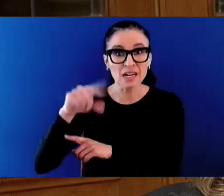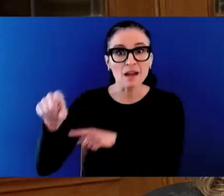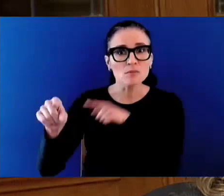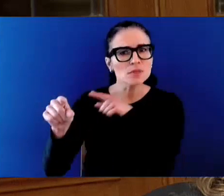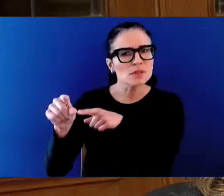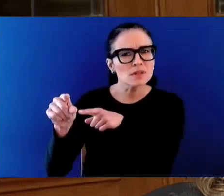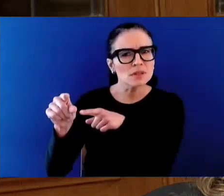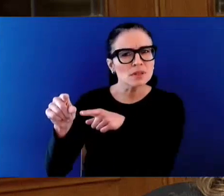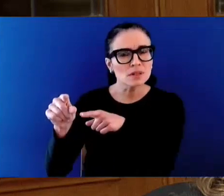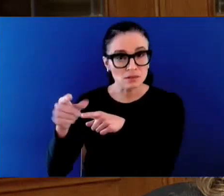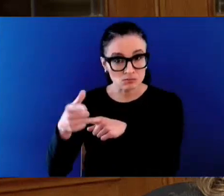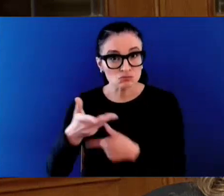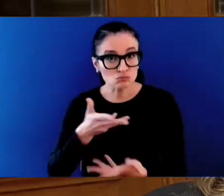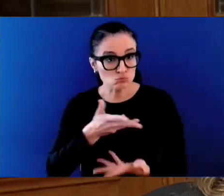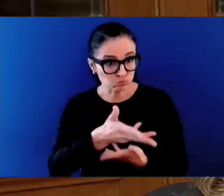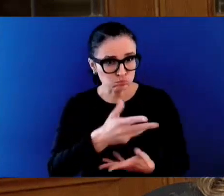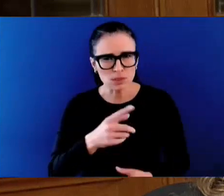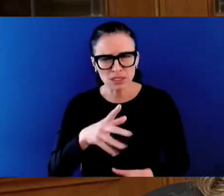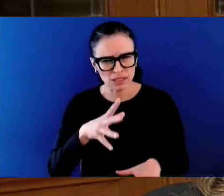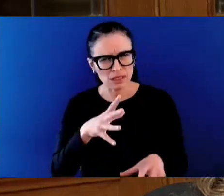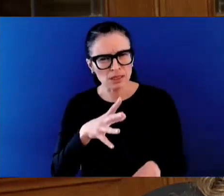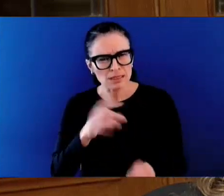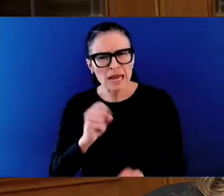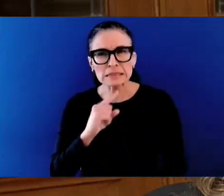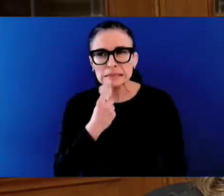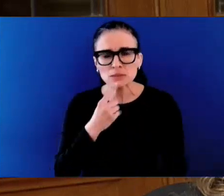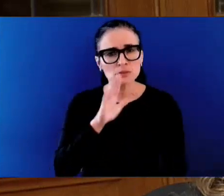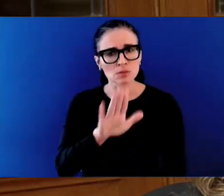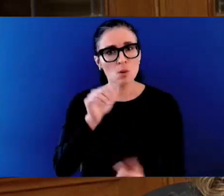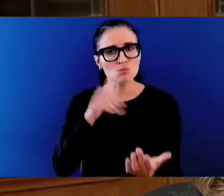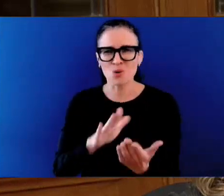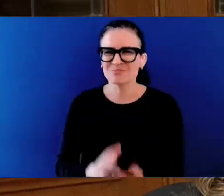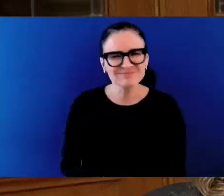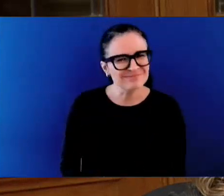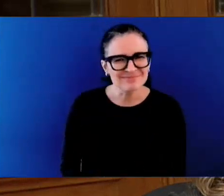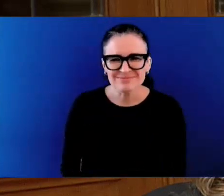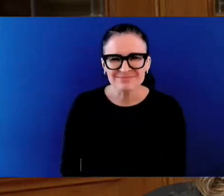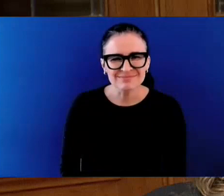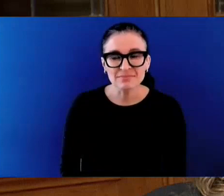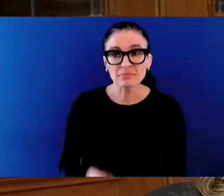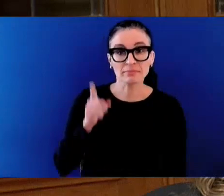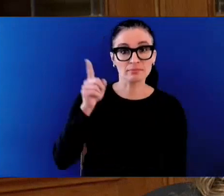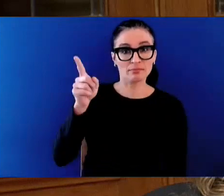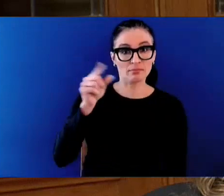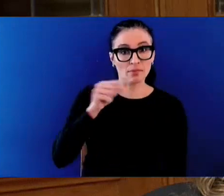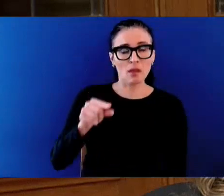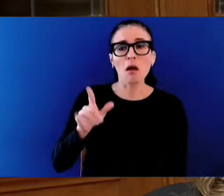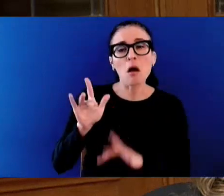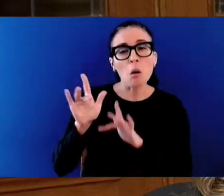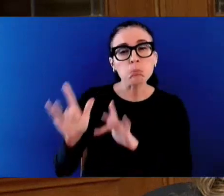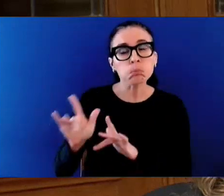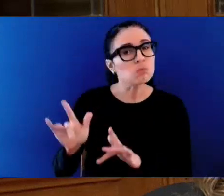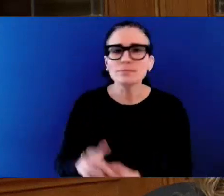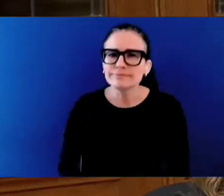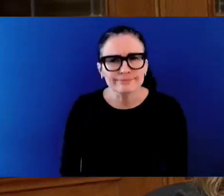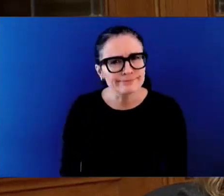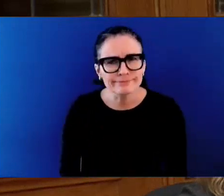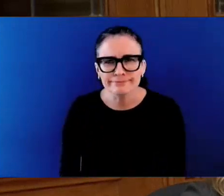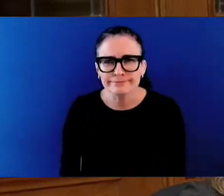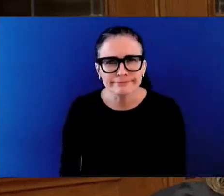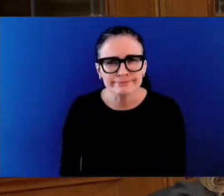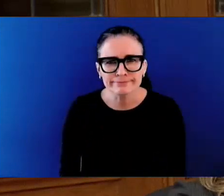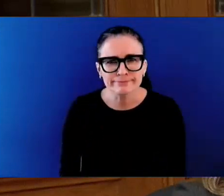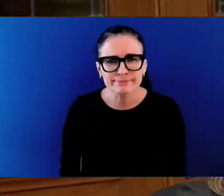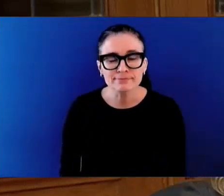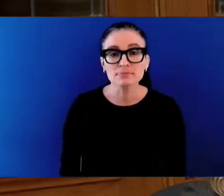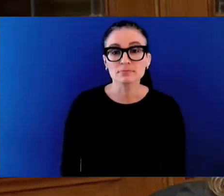This is not a compassionate government. Just last week, in a private meeting, Mayor Brad West told our team